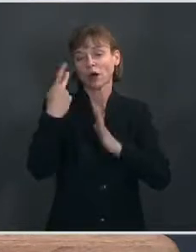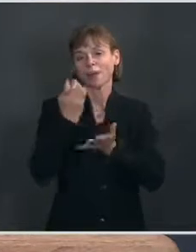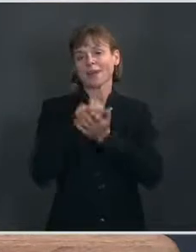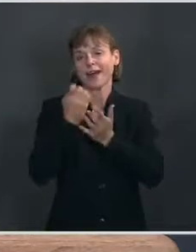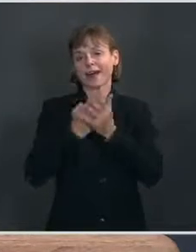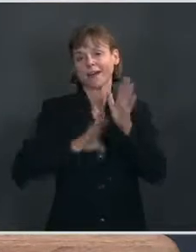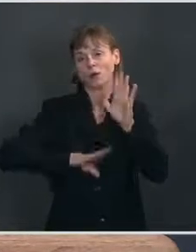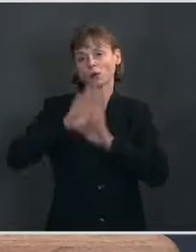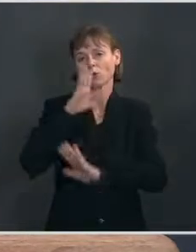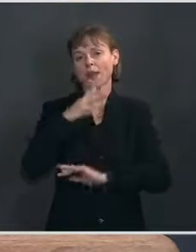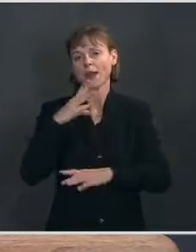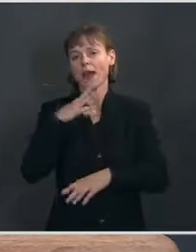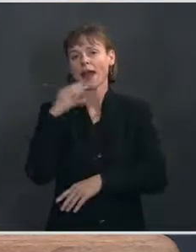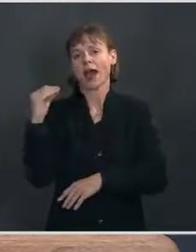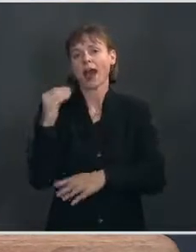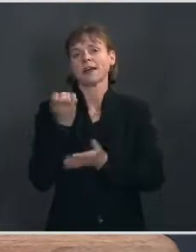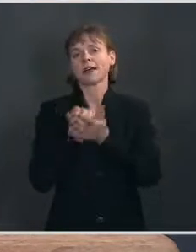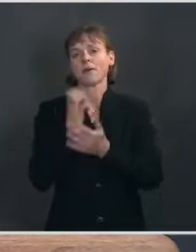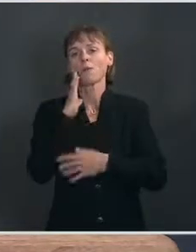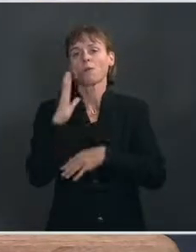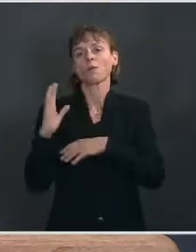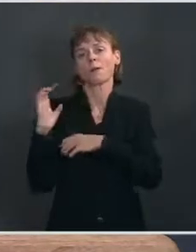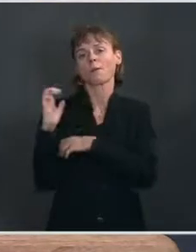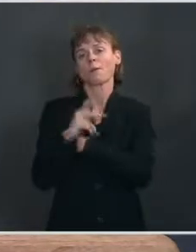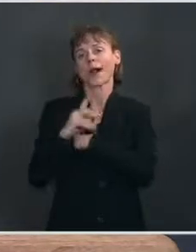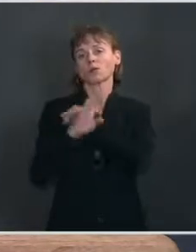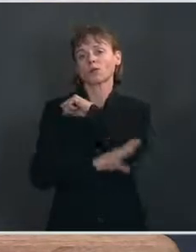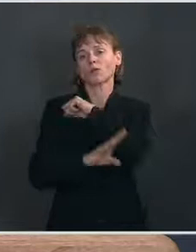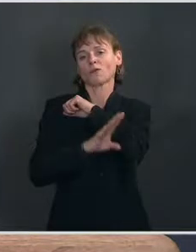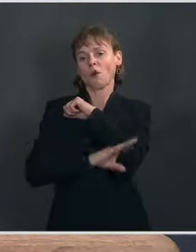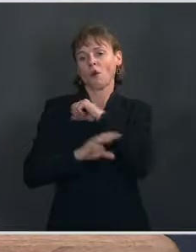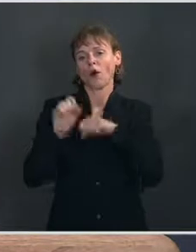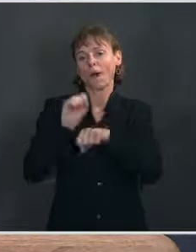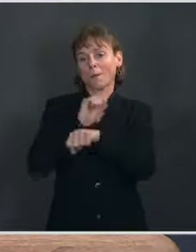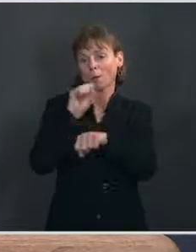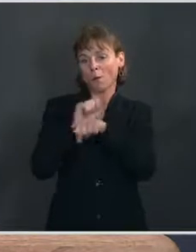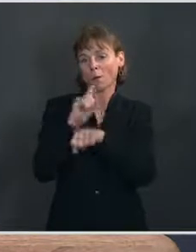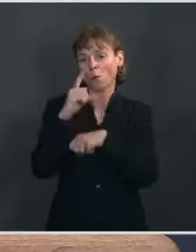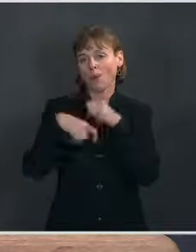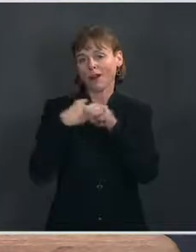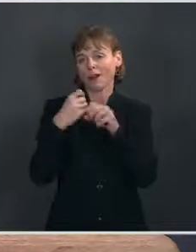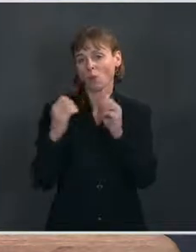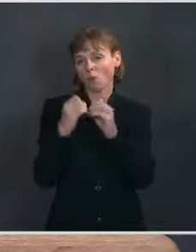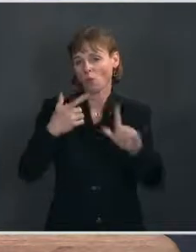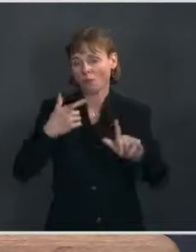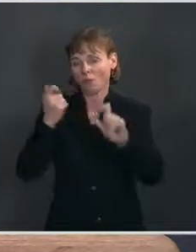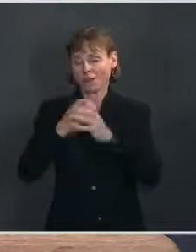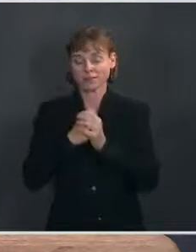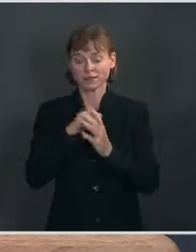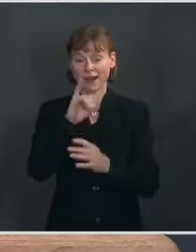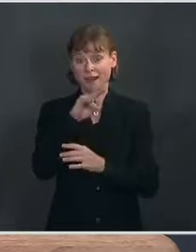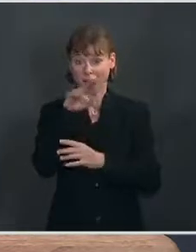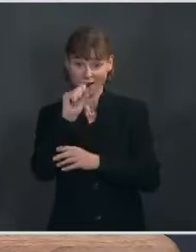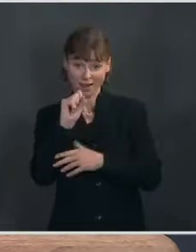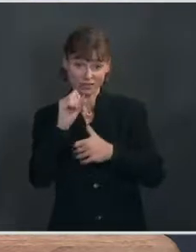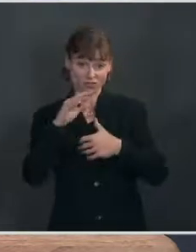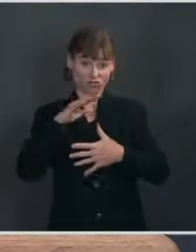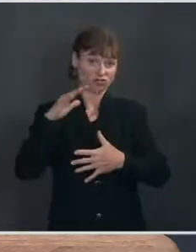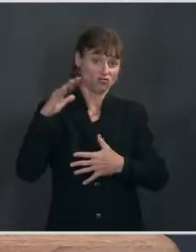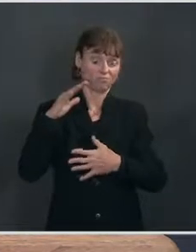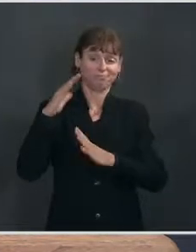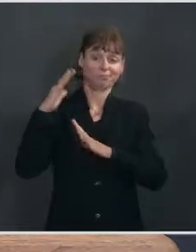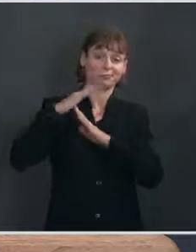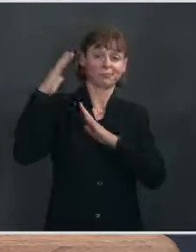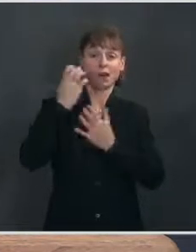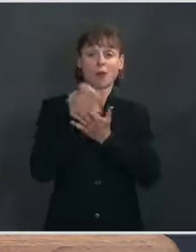back to full employment one year faster. The IMF's chief economist said their preliminary analysis found that the